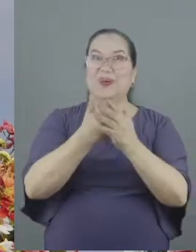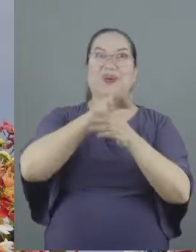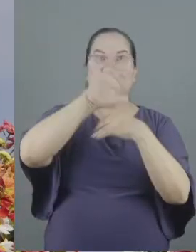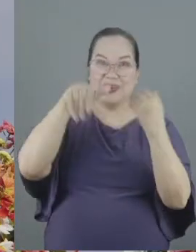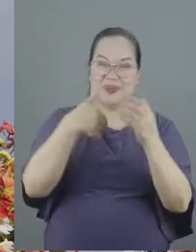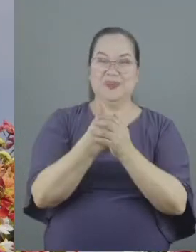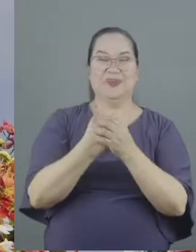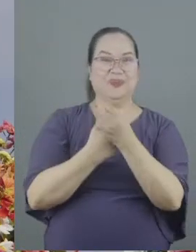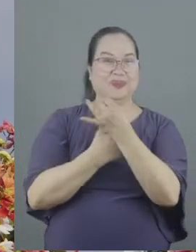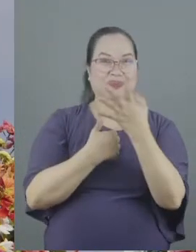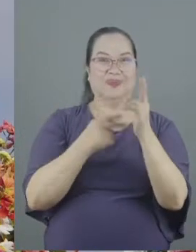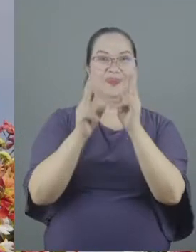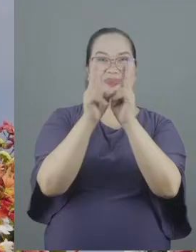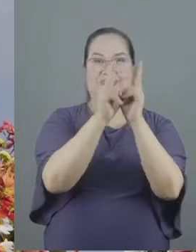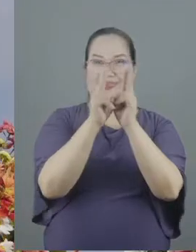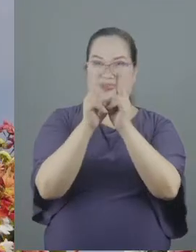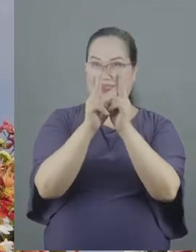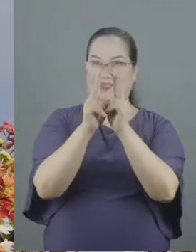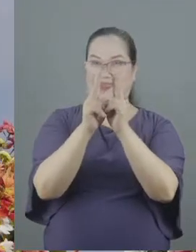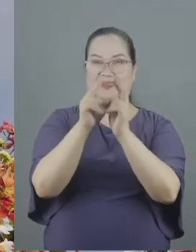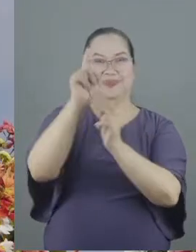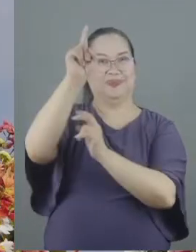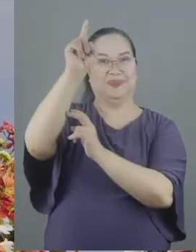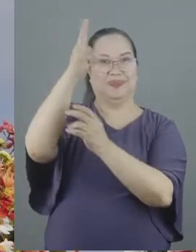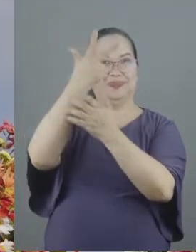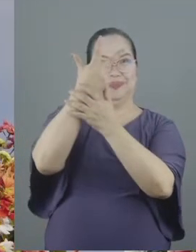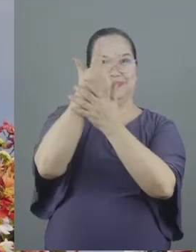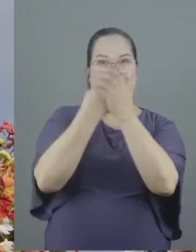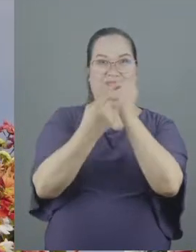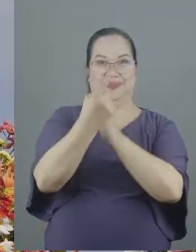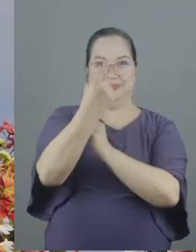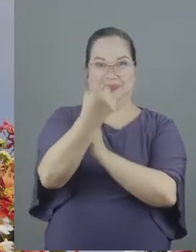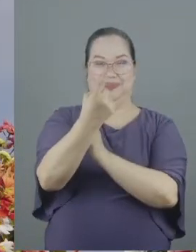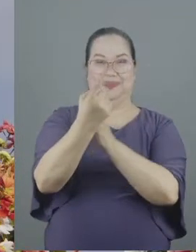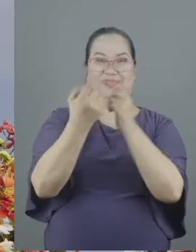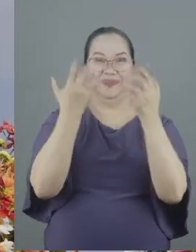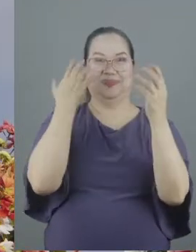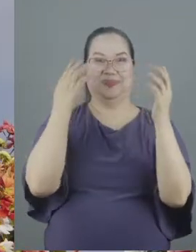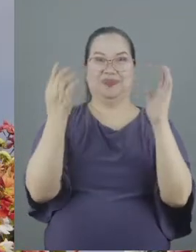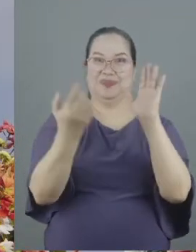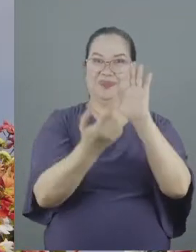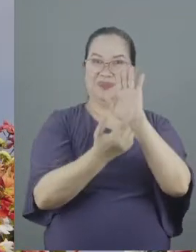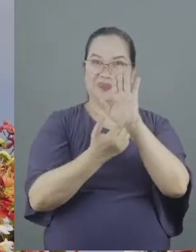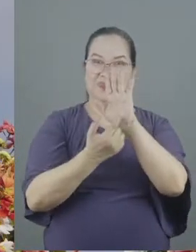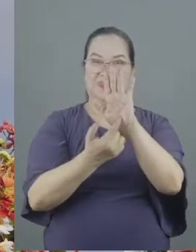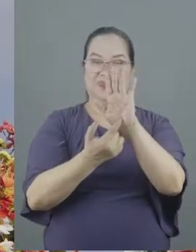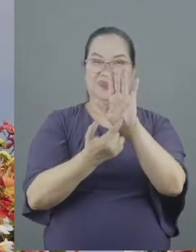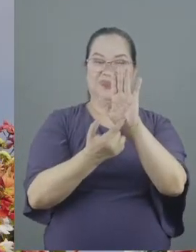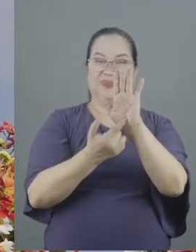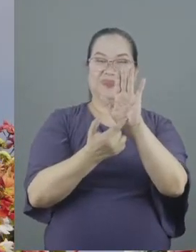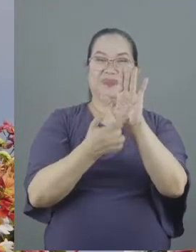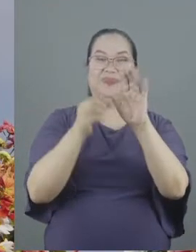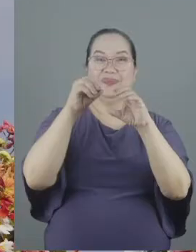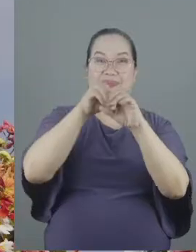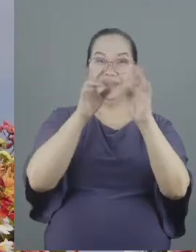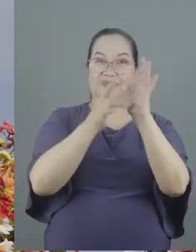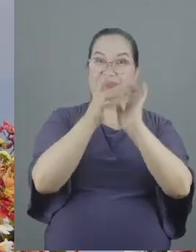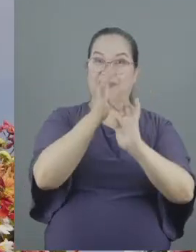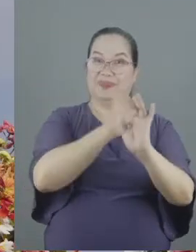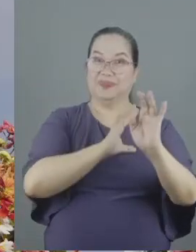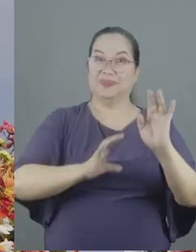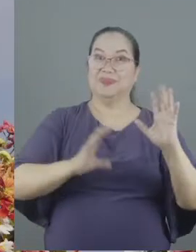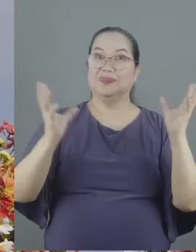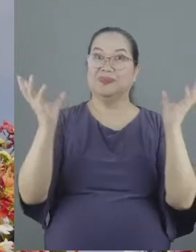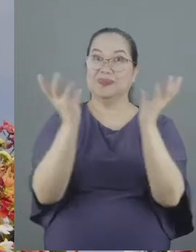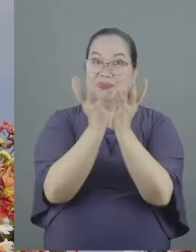Unity reflects the unity of the Godhead. It's the picture of the body of Christ in 1 Corinthians chapter 12